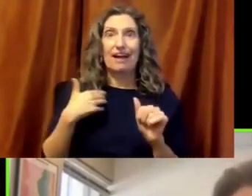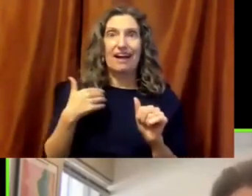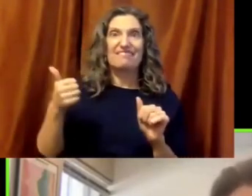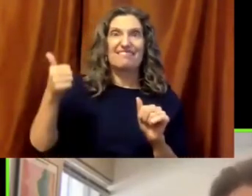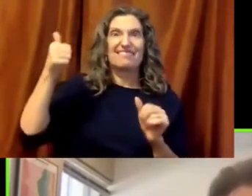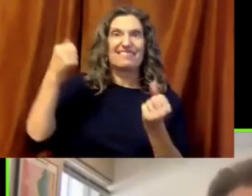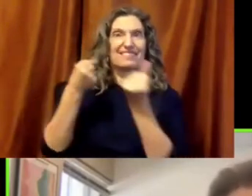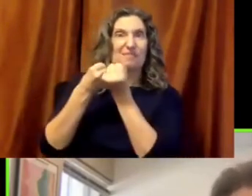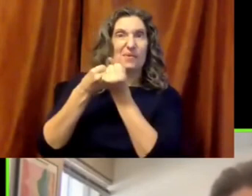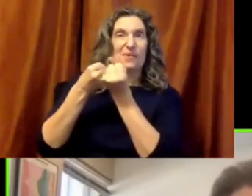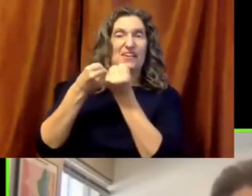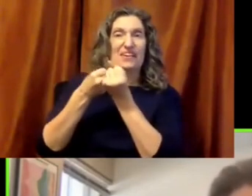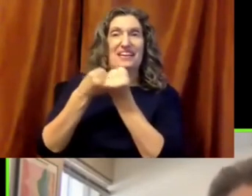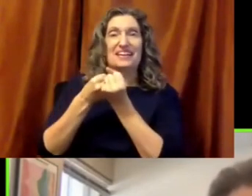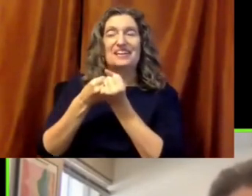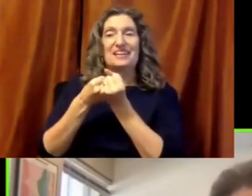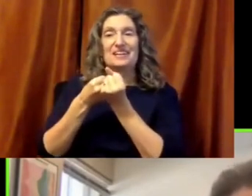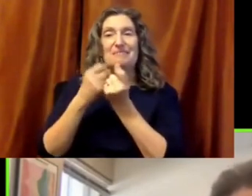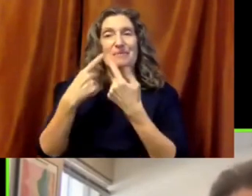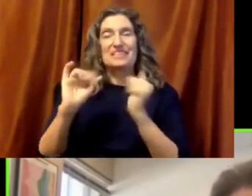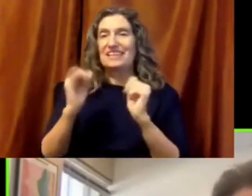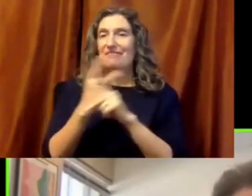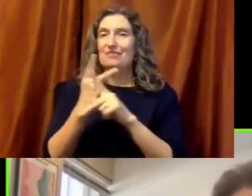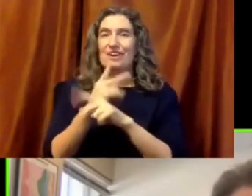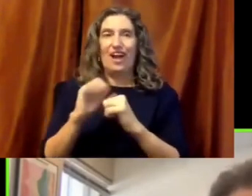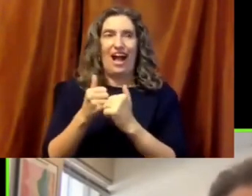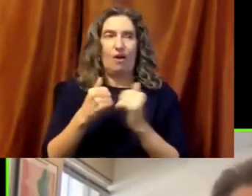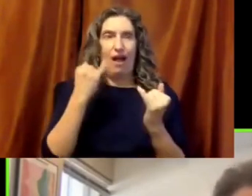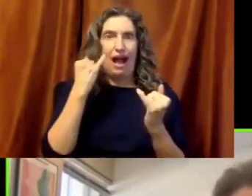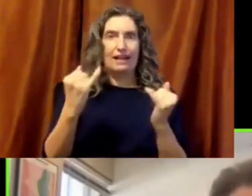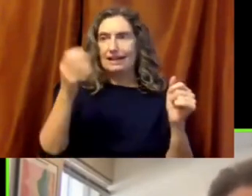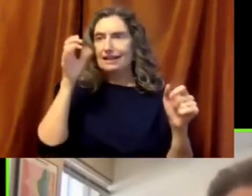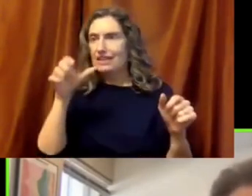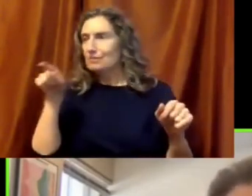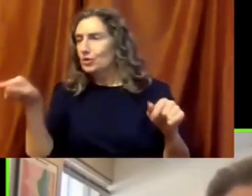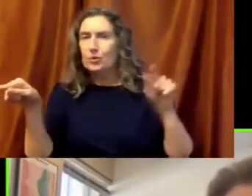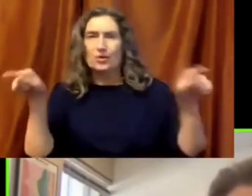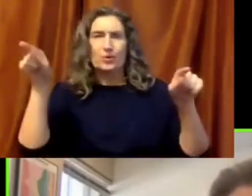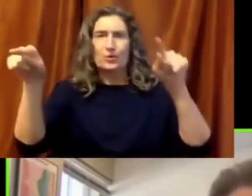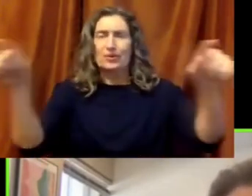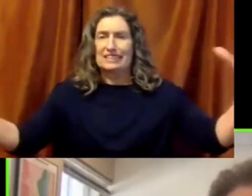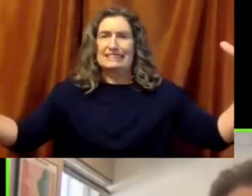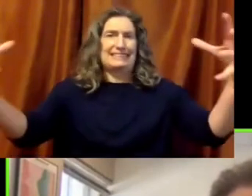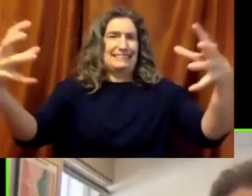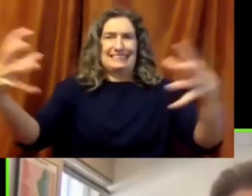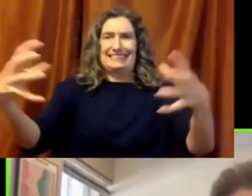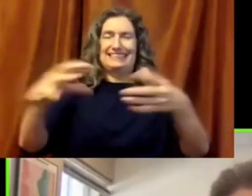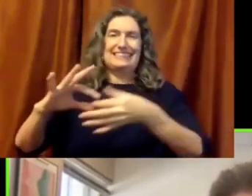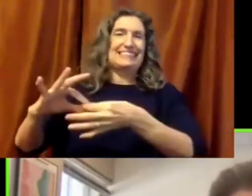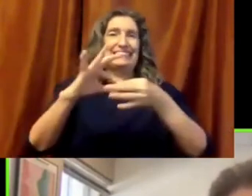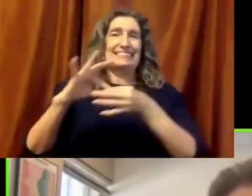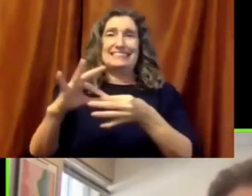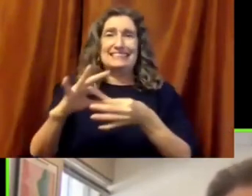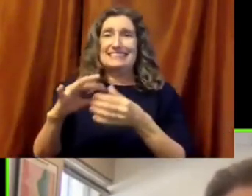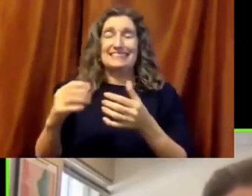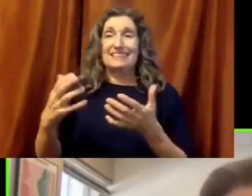support from a higher level in government. But it's going to take the knitting together of ideas and people like you've been